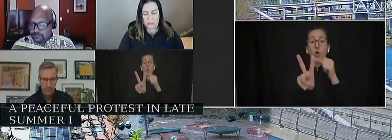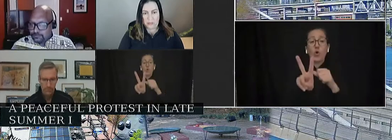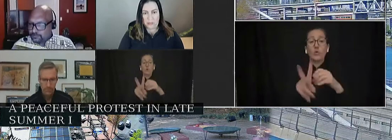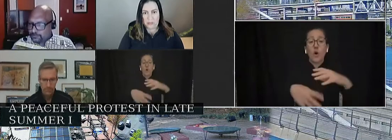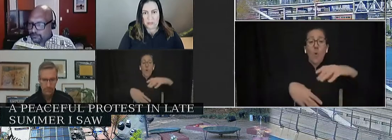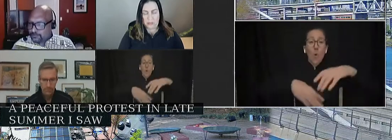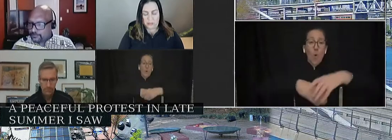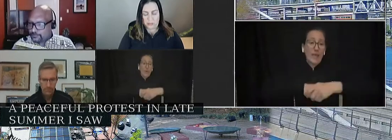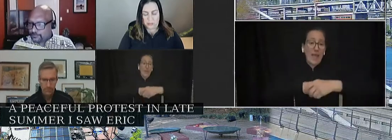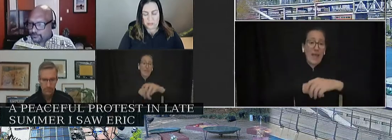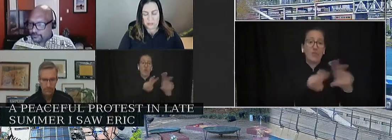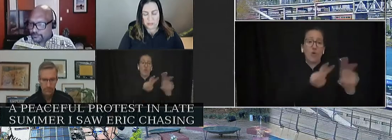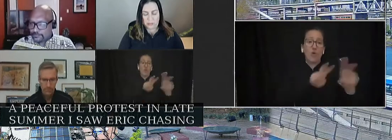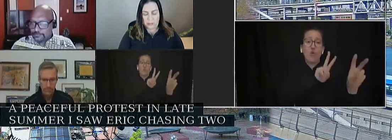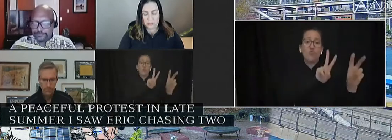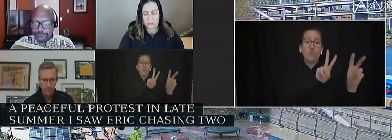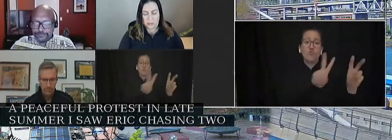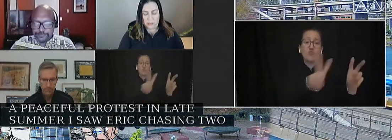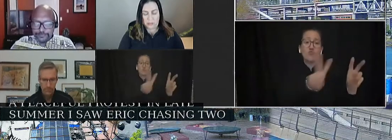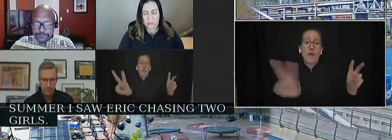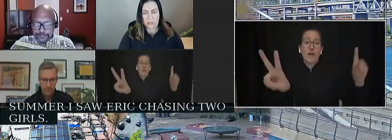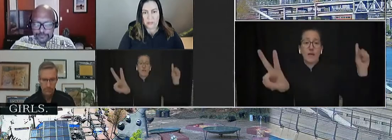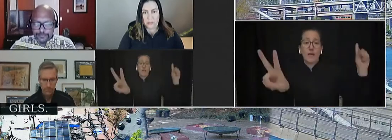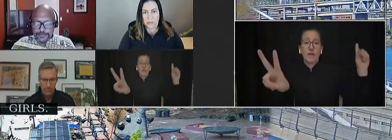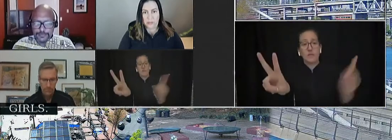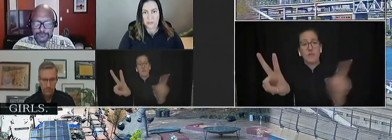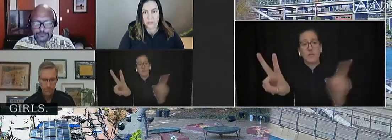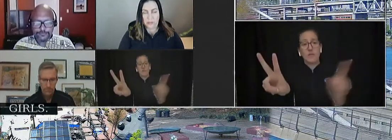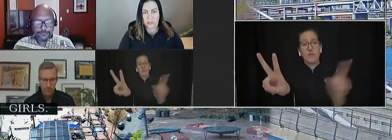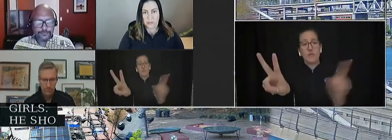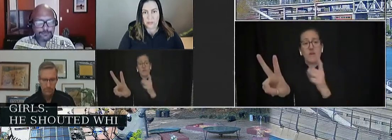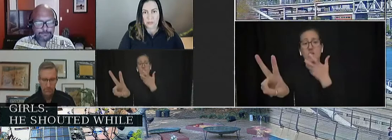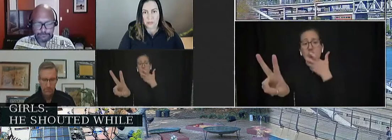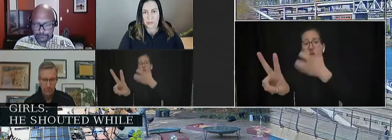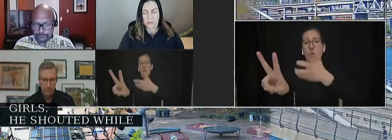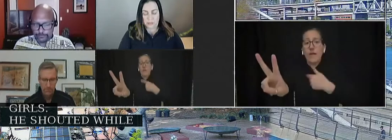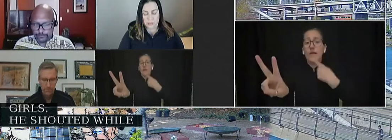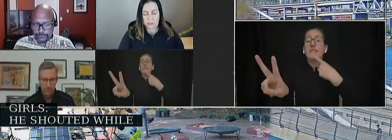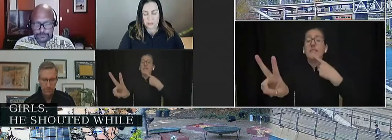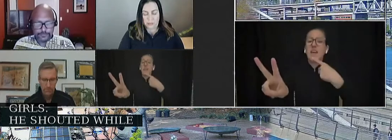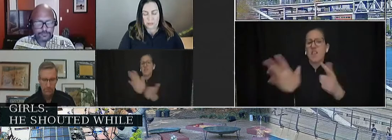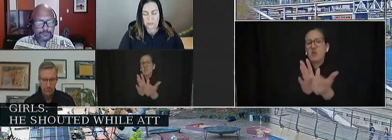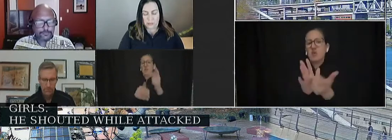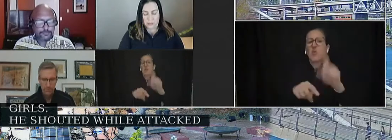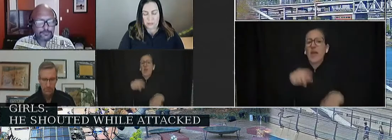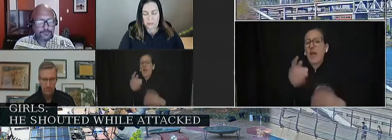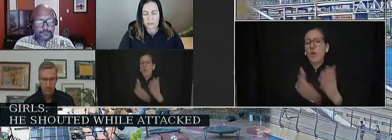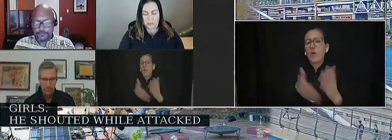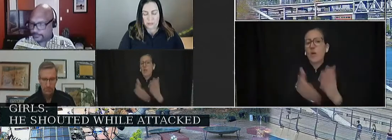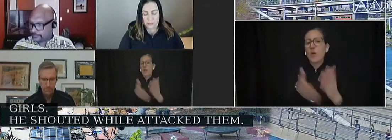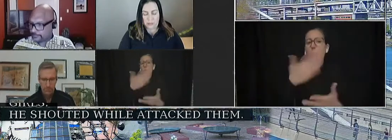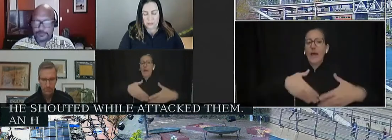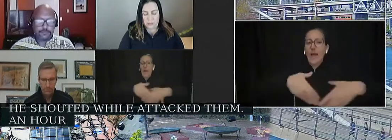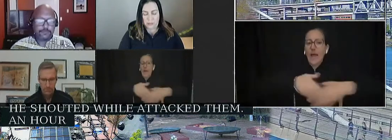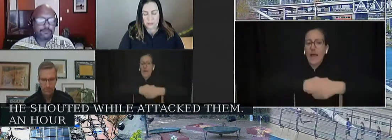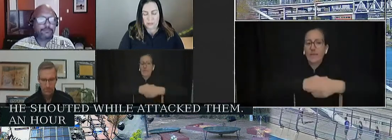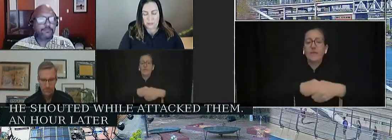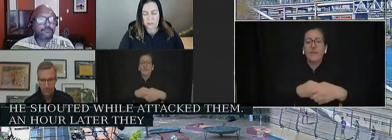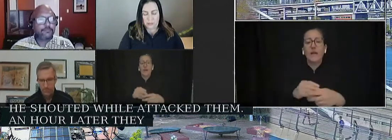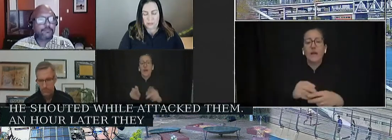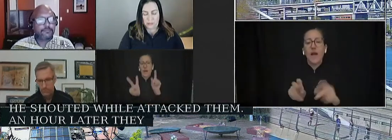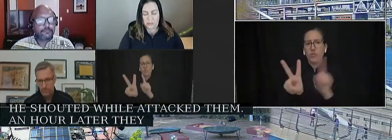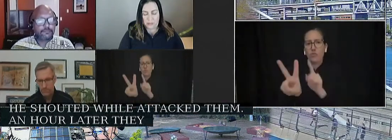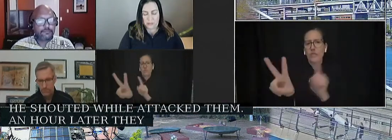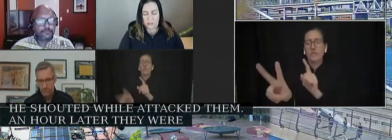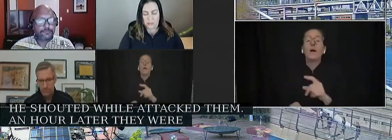unlawful behavior while he attacked them. An hour or so later, cops were beating a medic's face in. Blood was everywhere. And they told us to stay back because they were